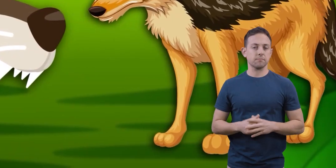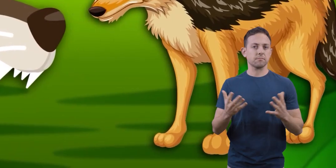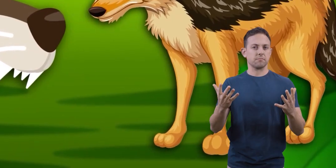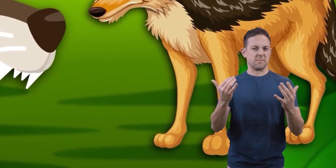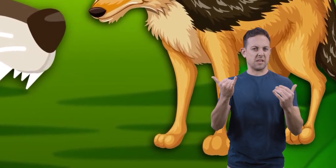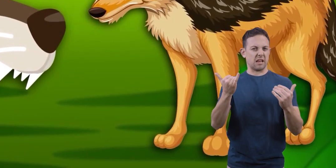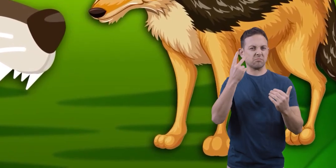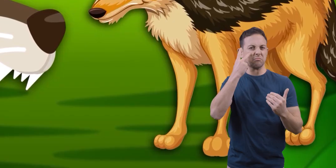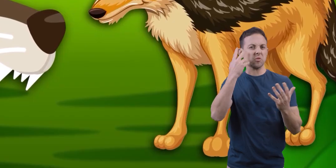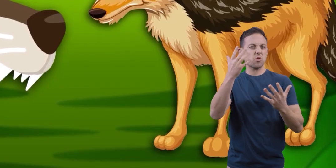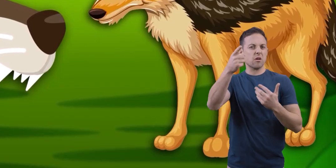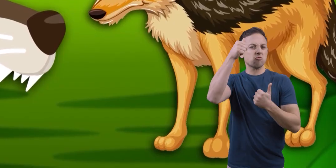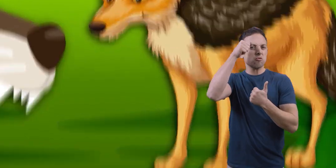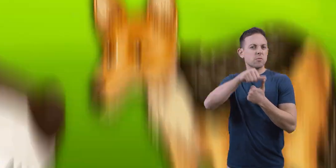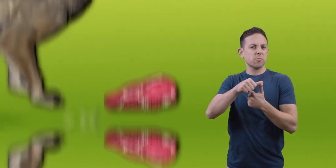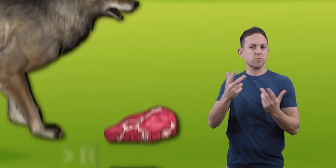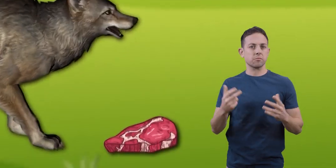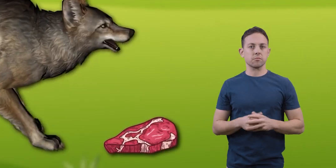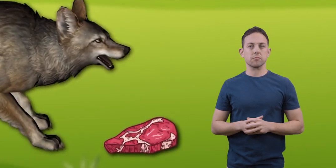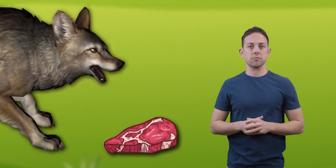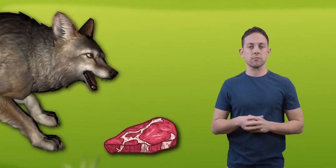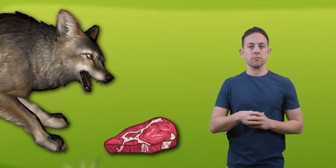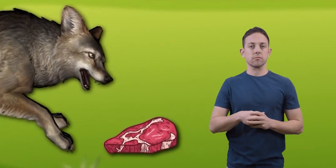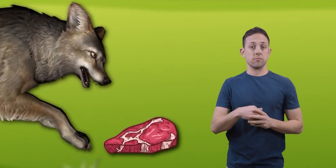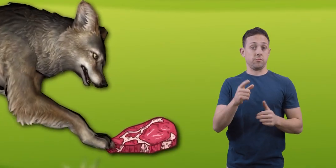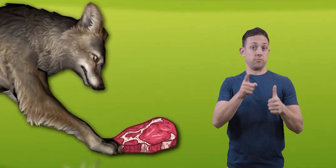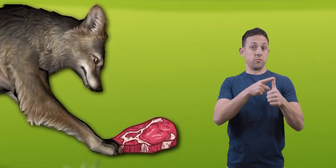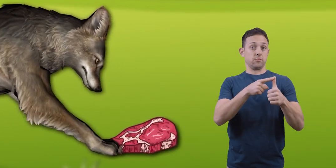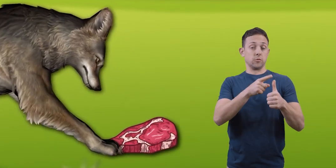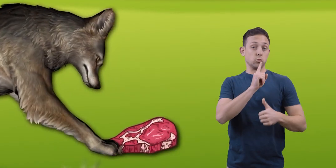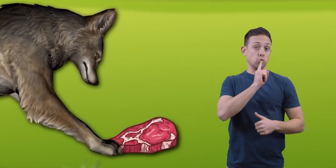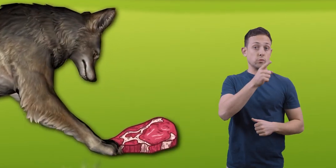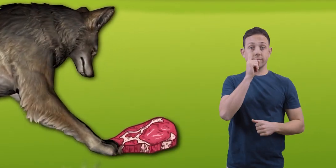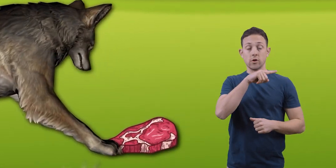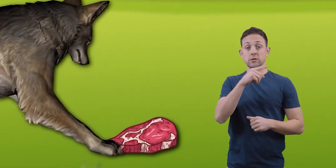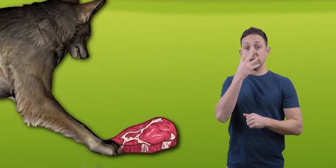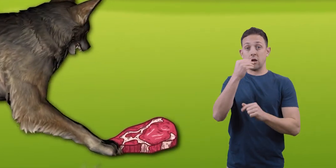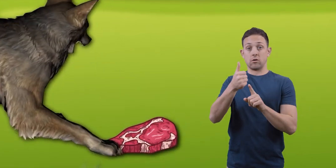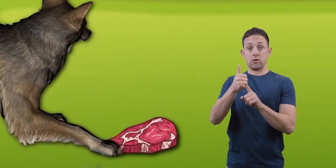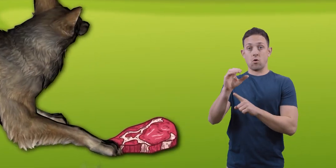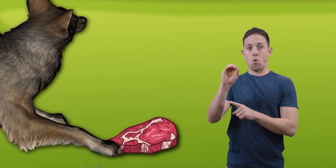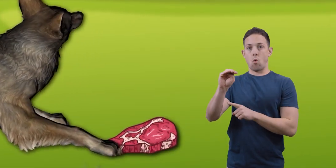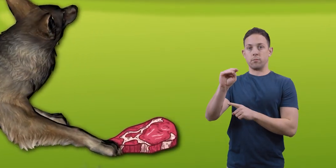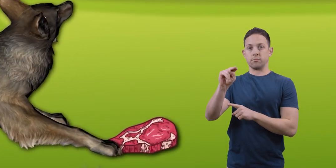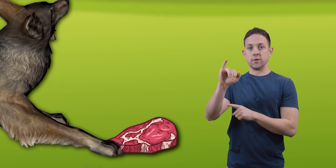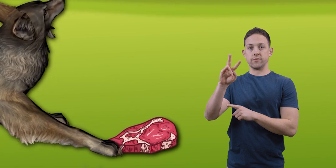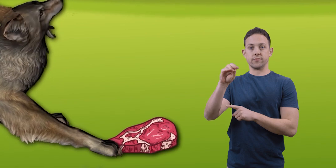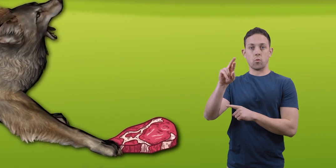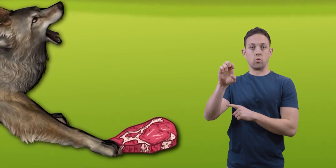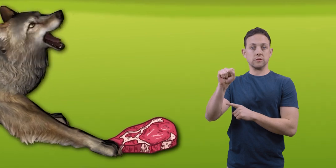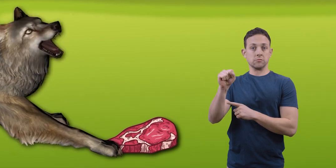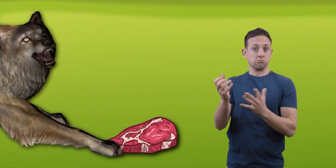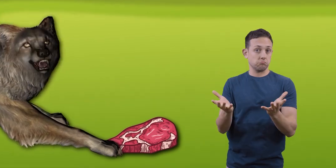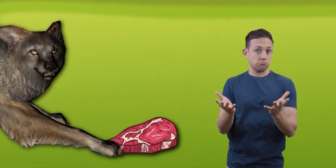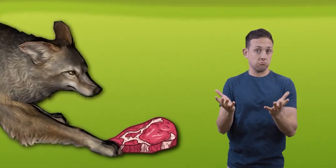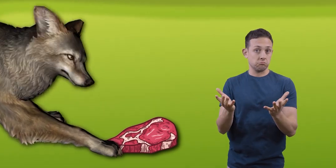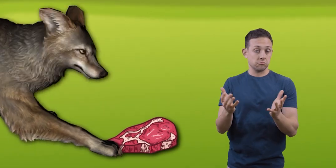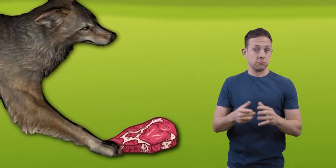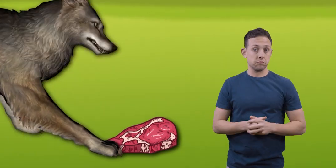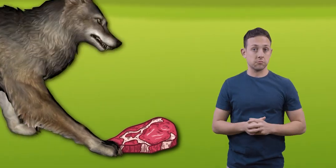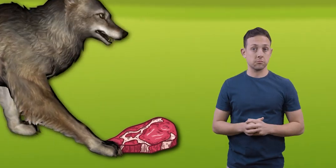Let's see what you remember. 1. True or false? Coyotes are omnivores.